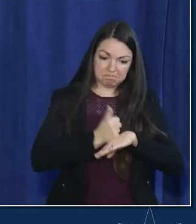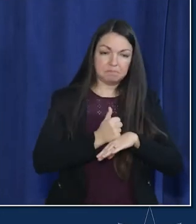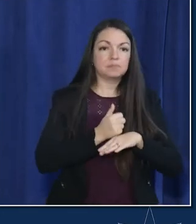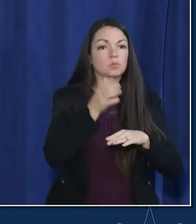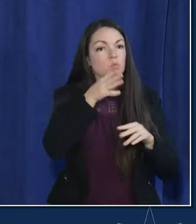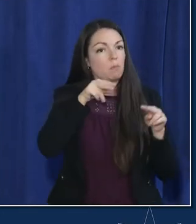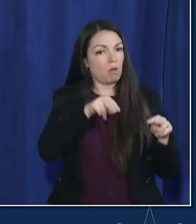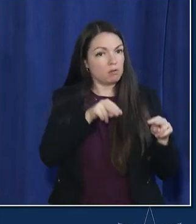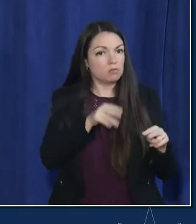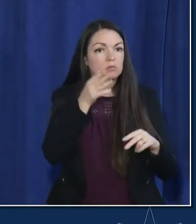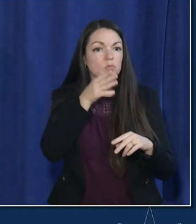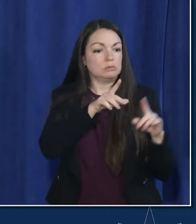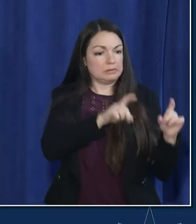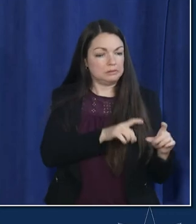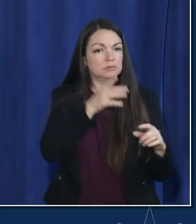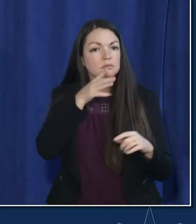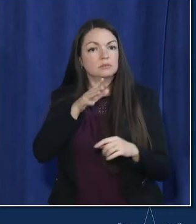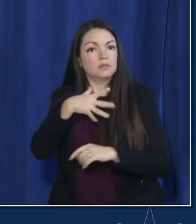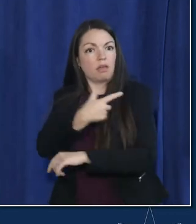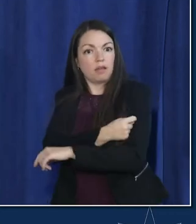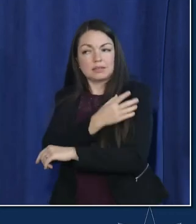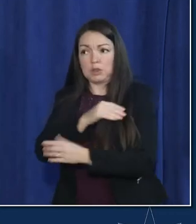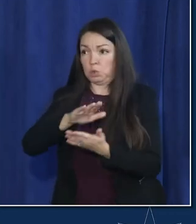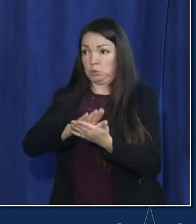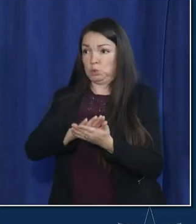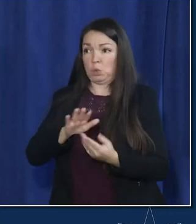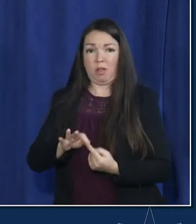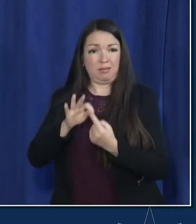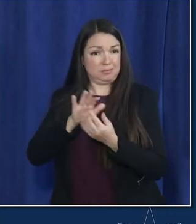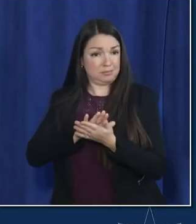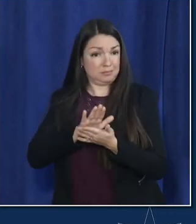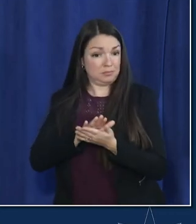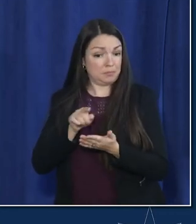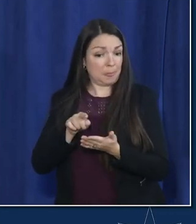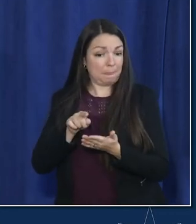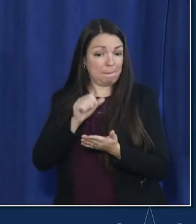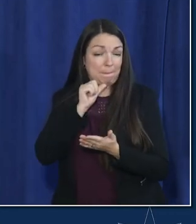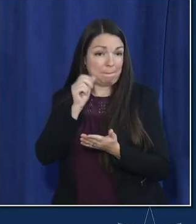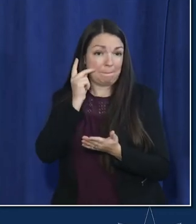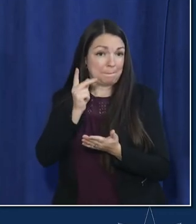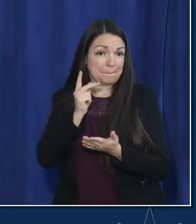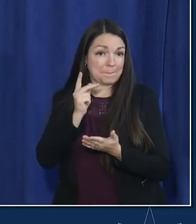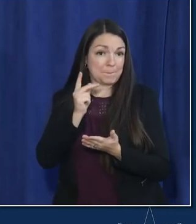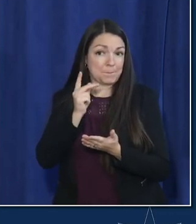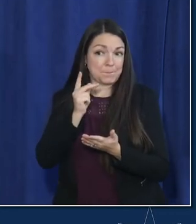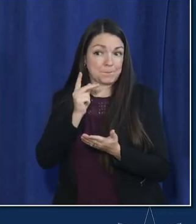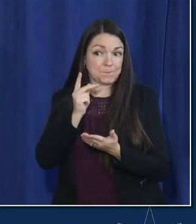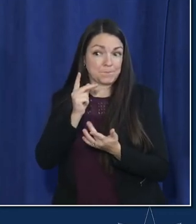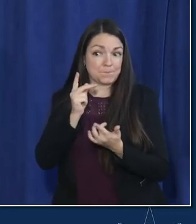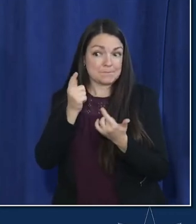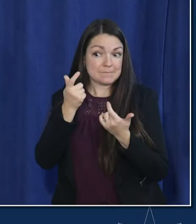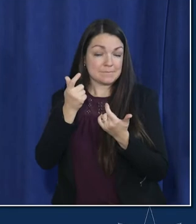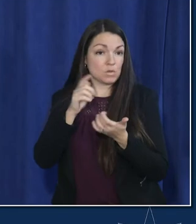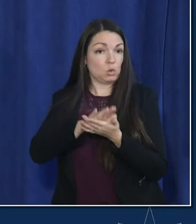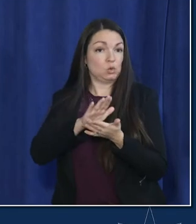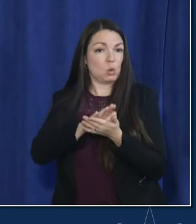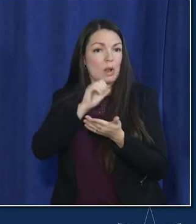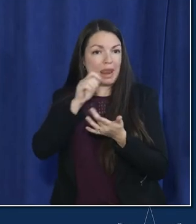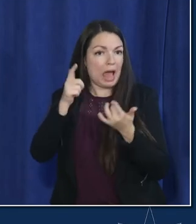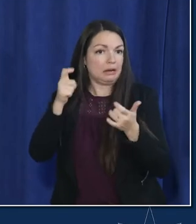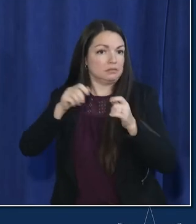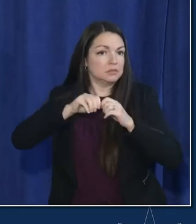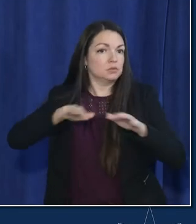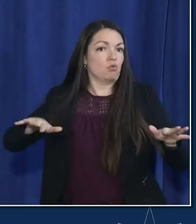got the ability to vaccinate and schools in particular we have not seen be the major spreaders of covet like